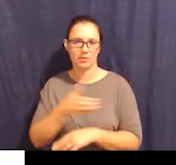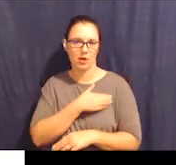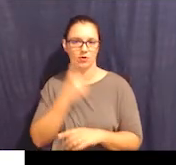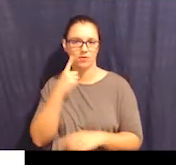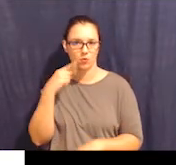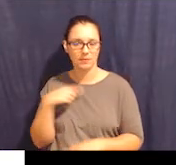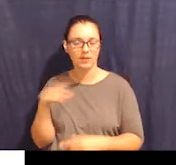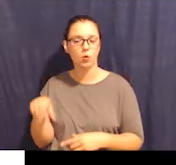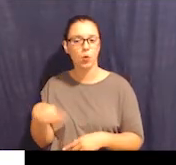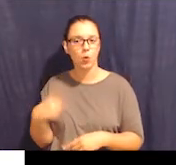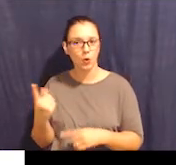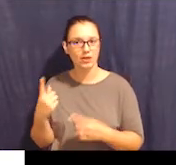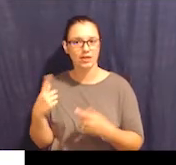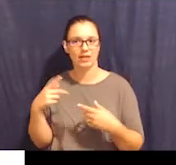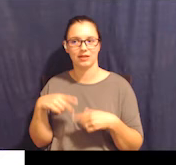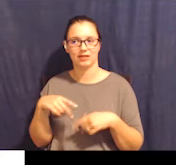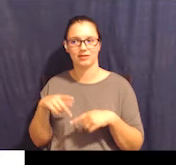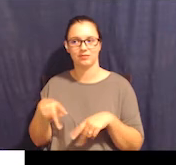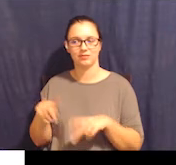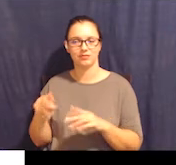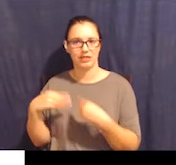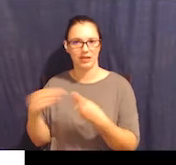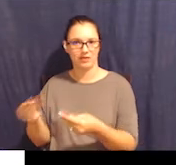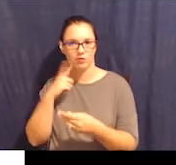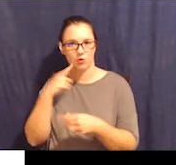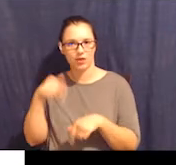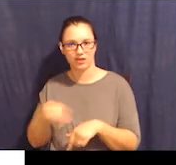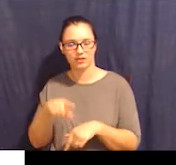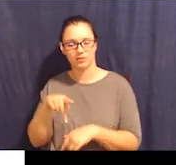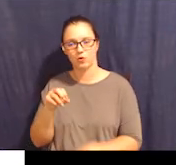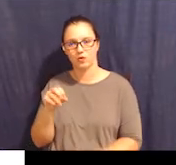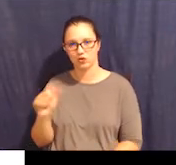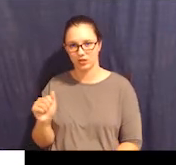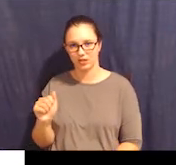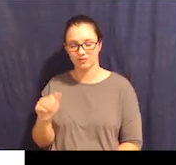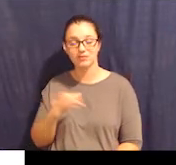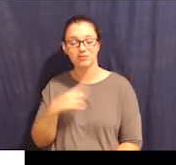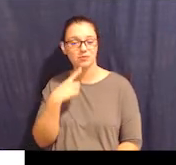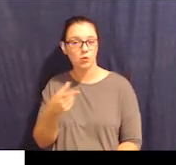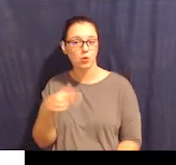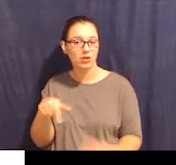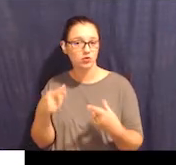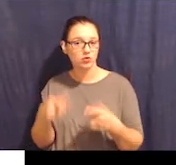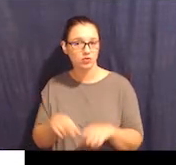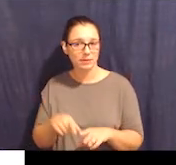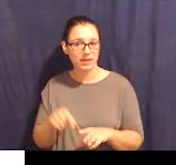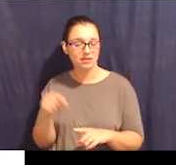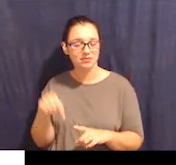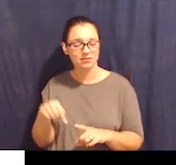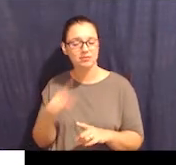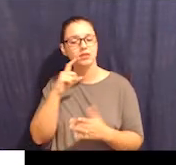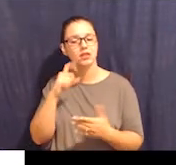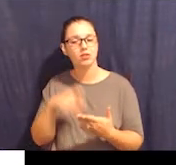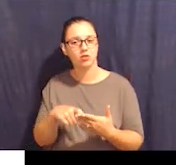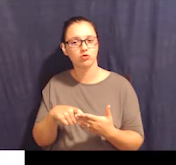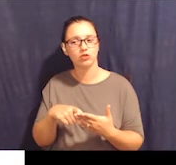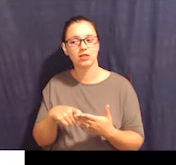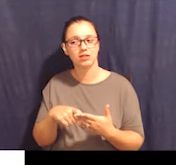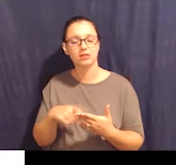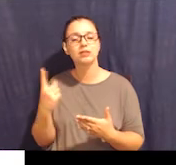of attorney. So like I told you, this is an agreement where it acknowledges that there's something else out there that will give my supporter